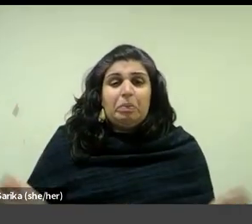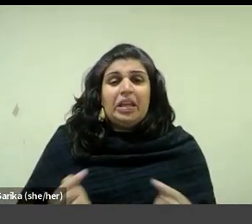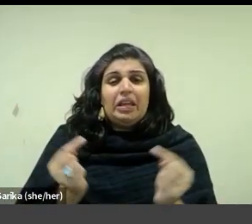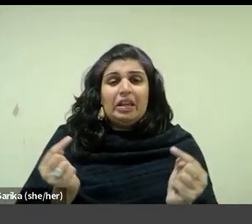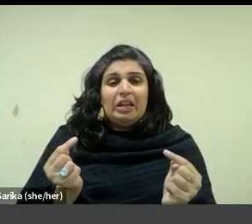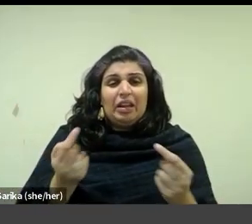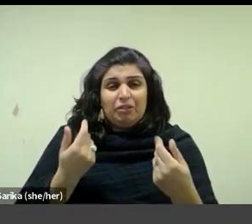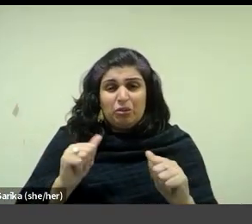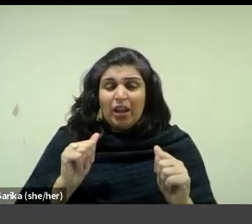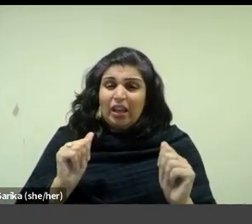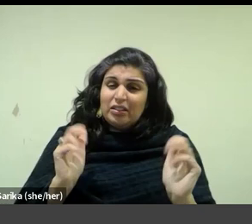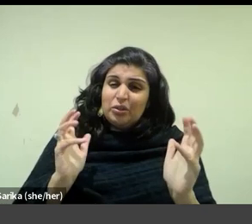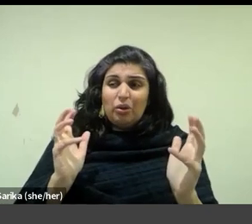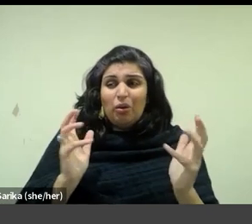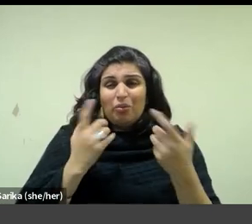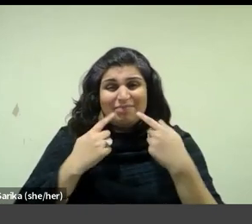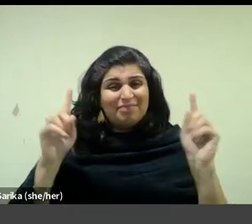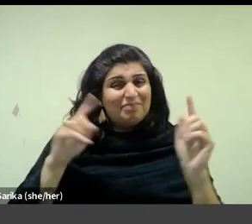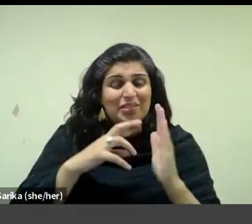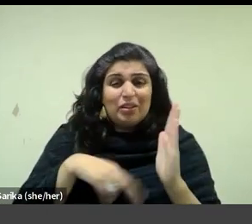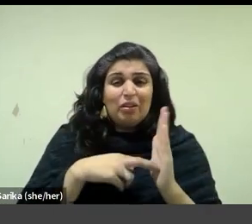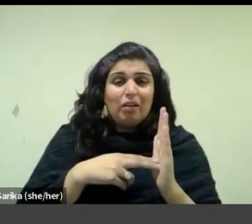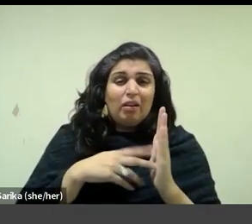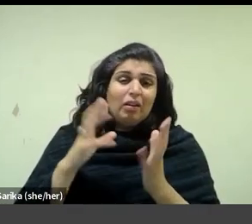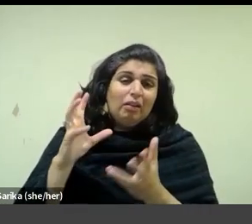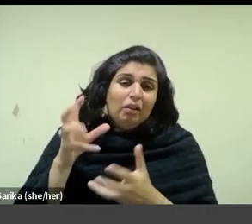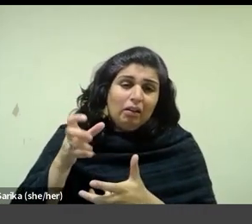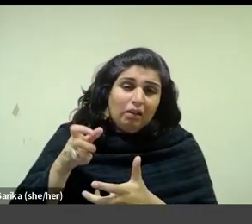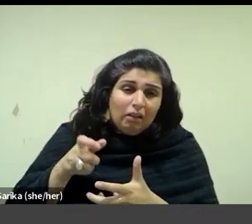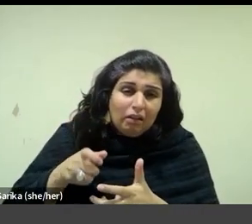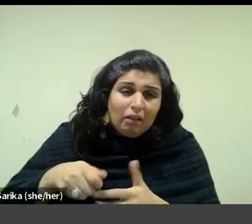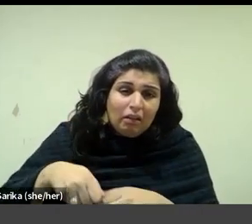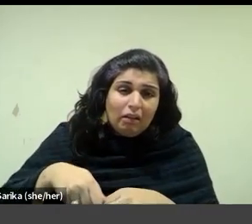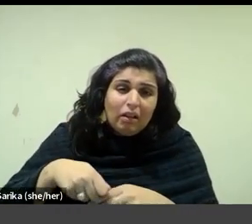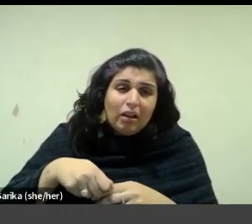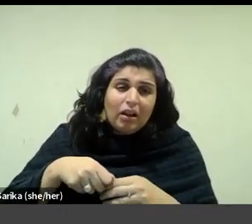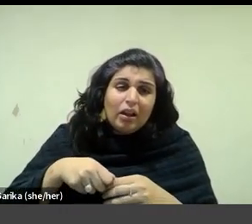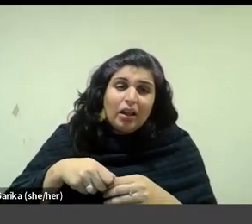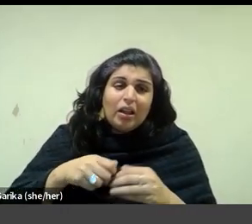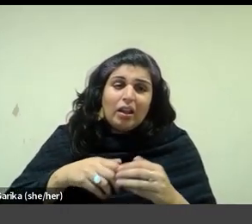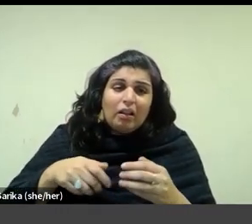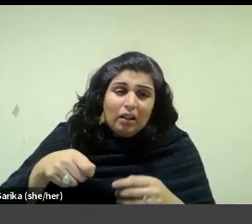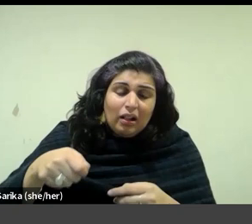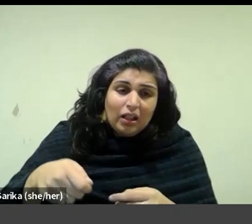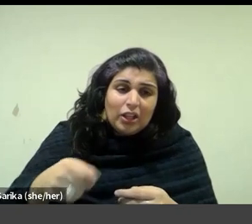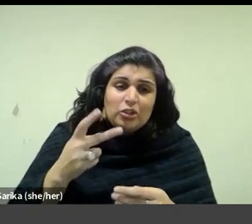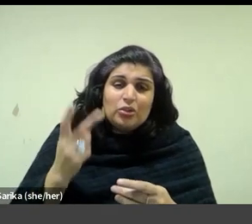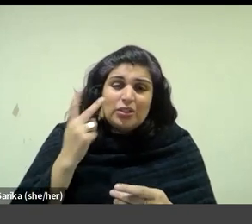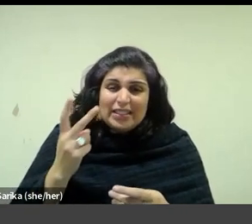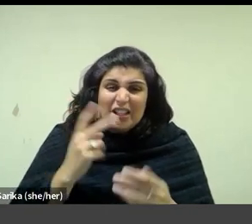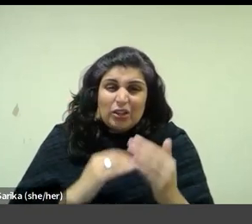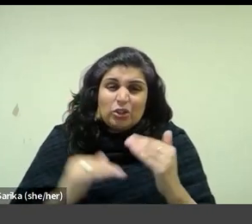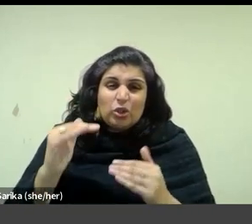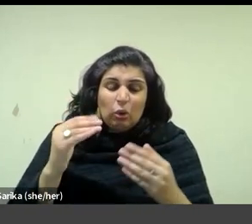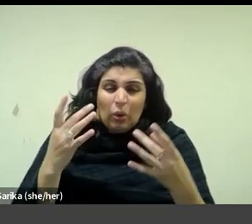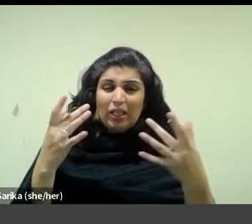fulfilling these roles. The weight-bearing hand and wrist are too lightly articulated in the painting to be wholly